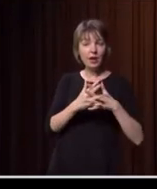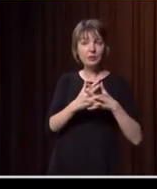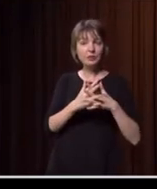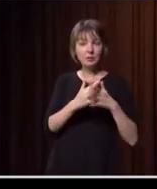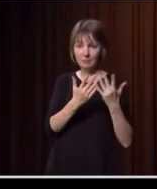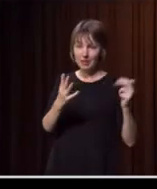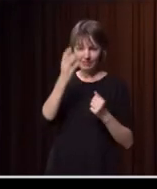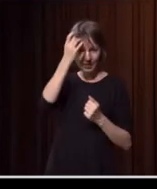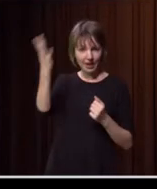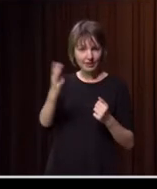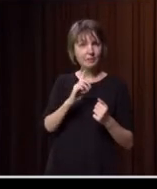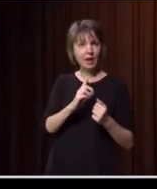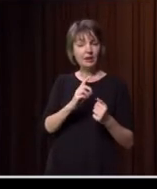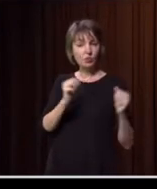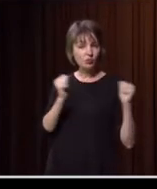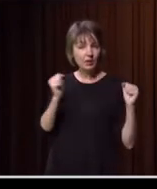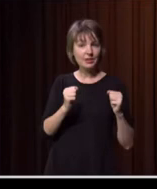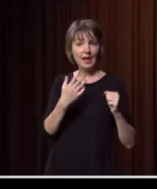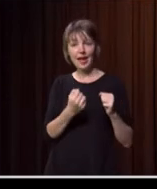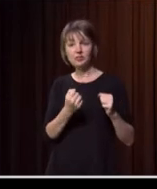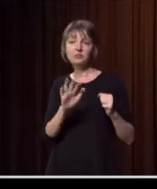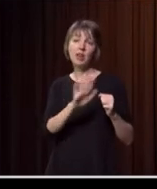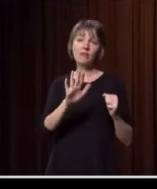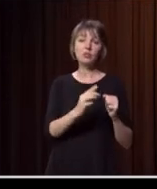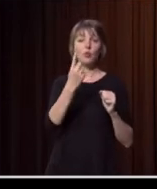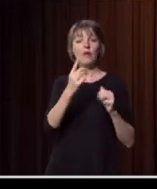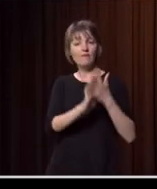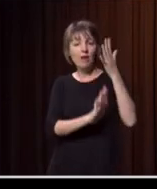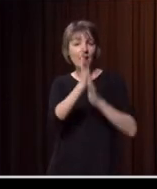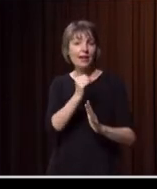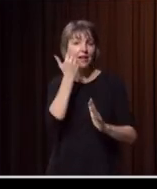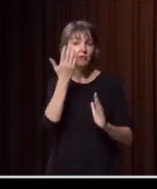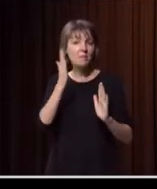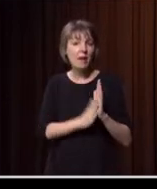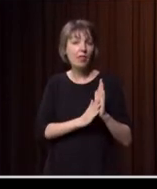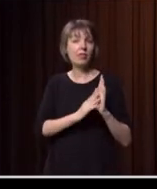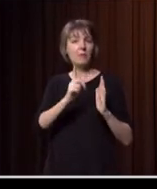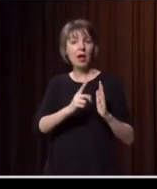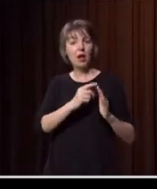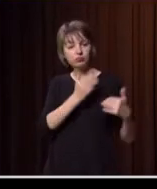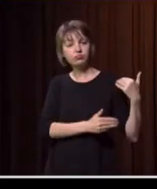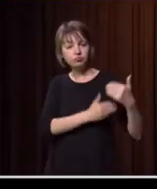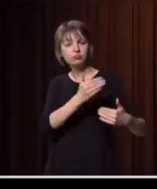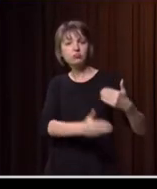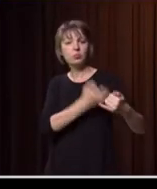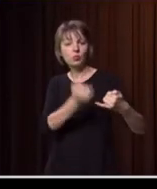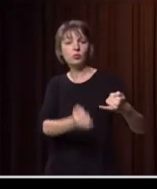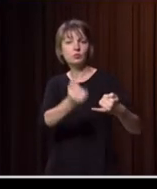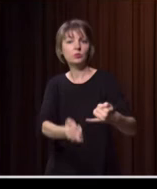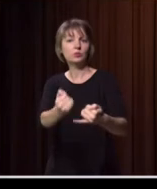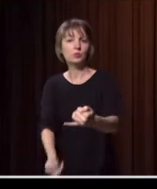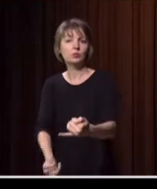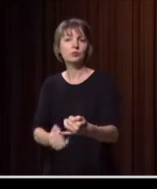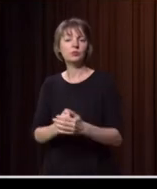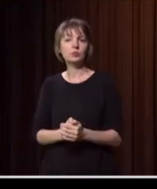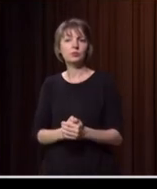over a thousand fires a month during winter and then things just intensified as the months rolled on. And coming on the back of one of